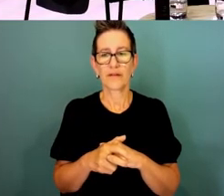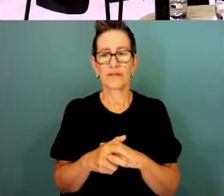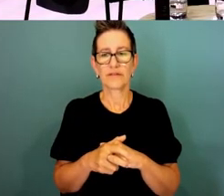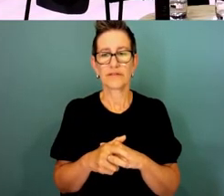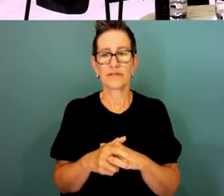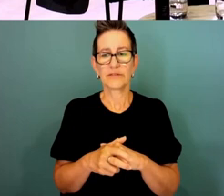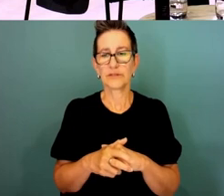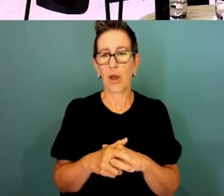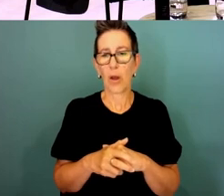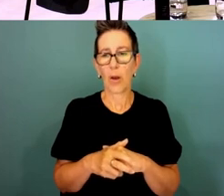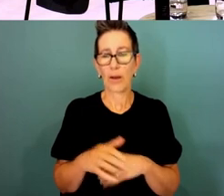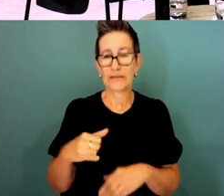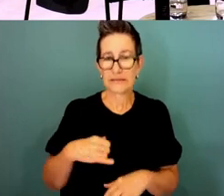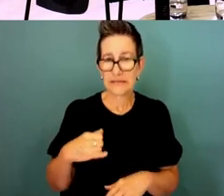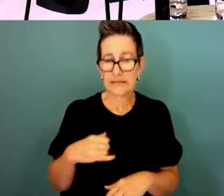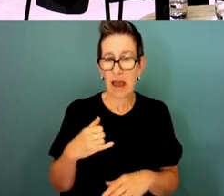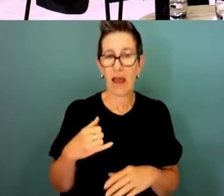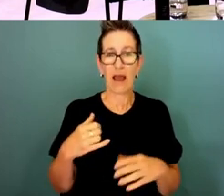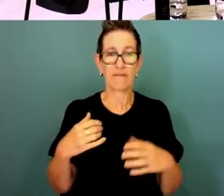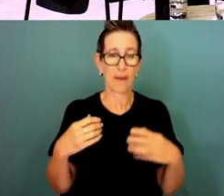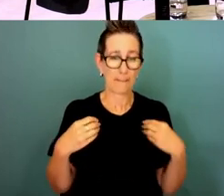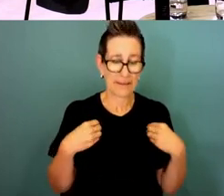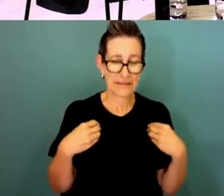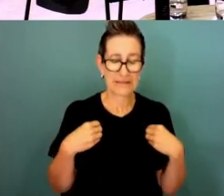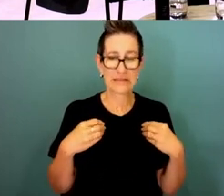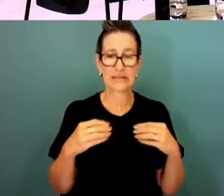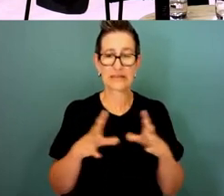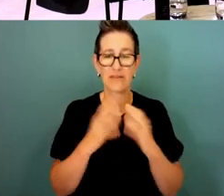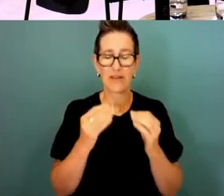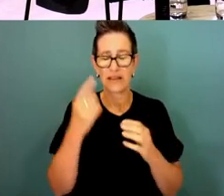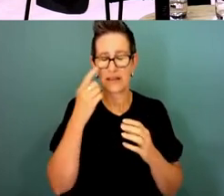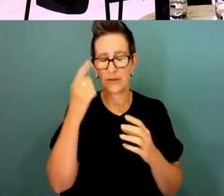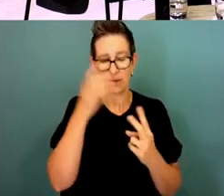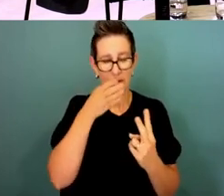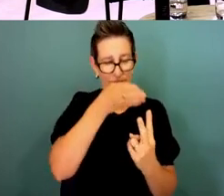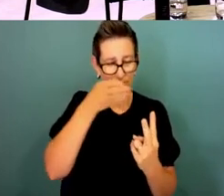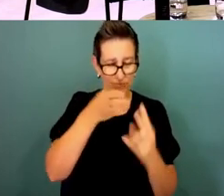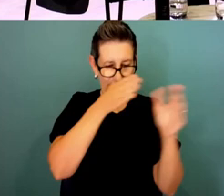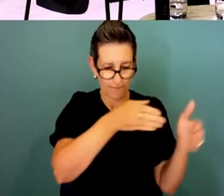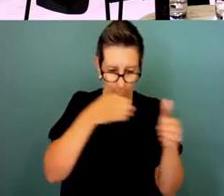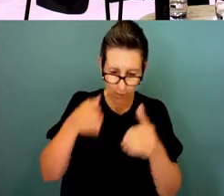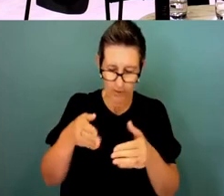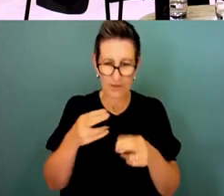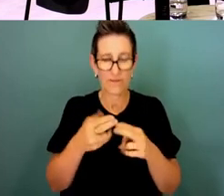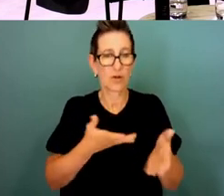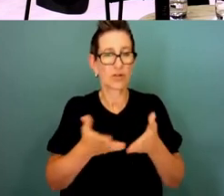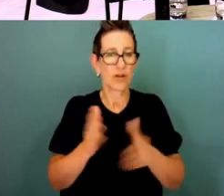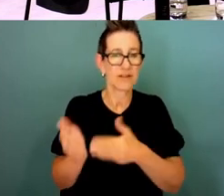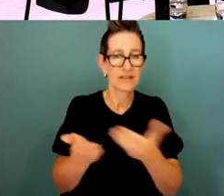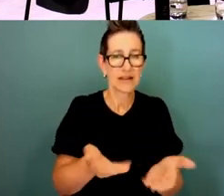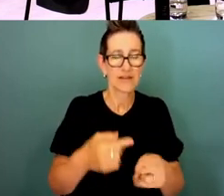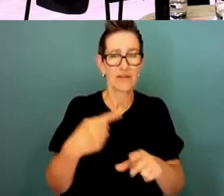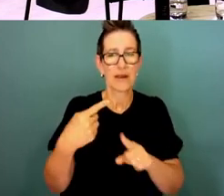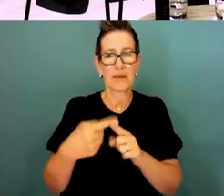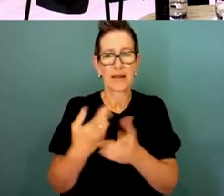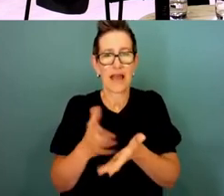we do in the service, both in terms of service delivery, but in terms of also implementing and designing policy in the